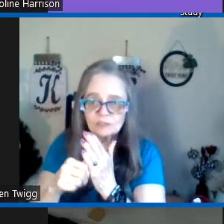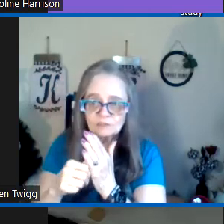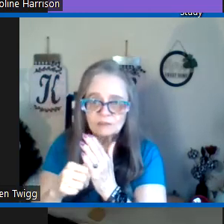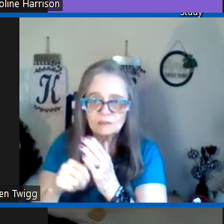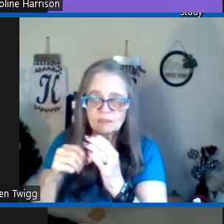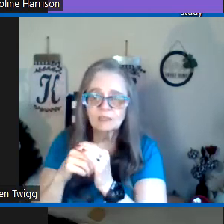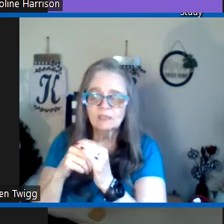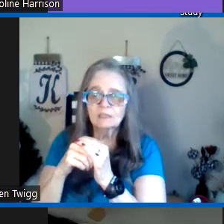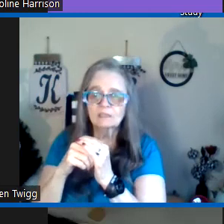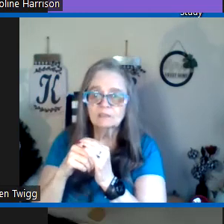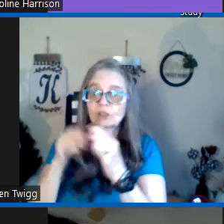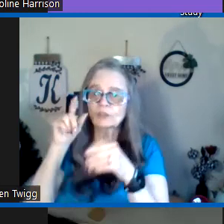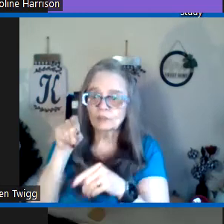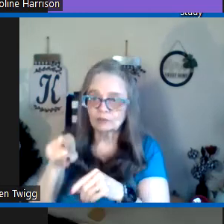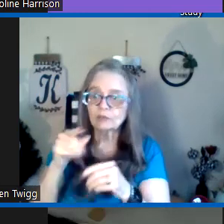impression